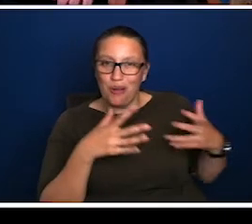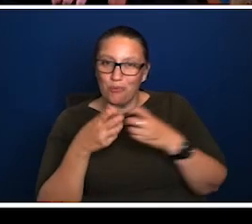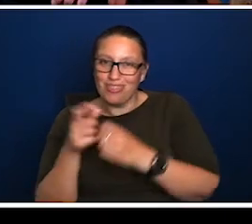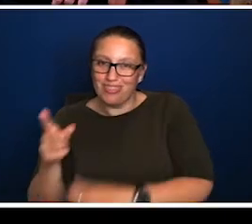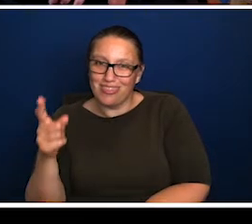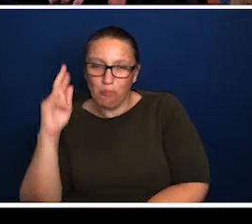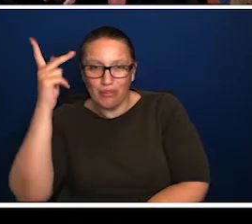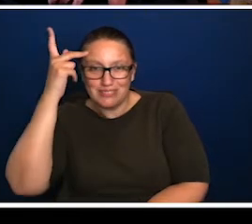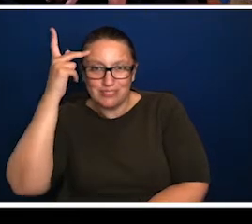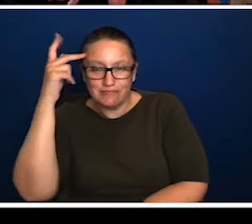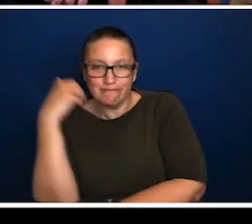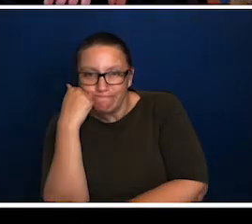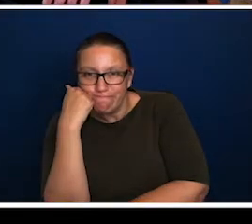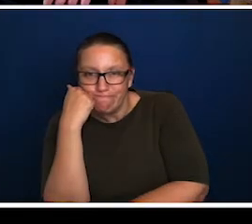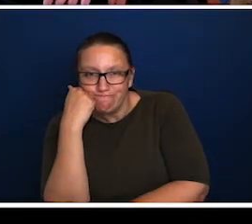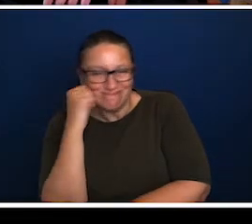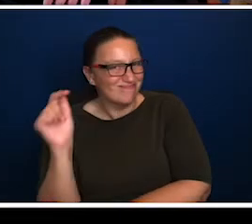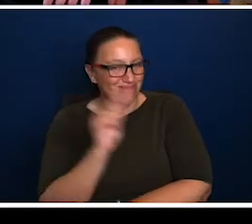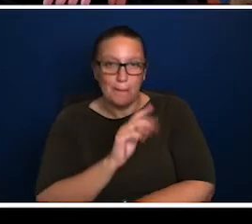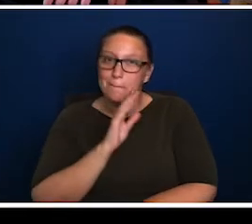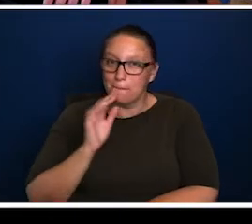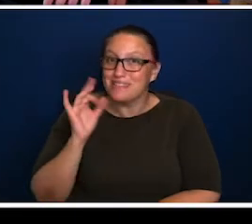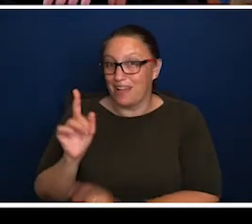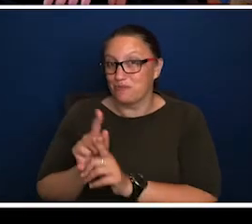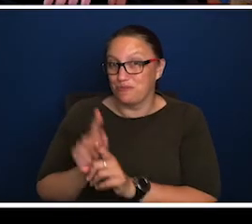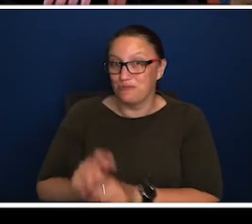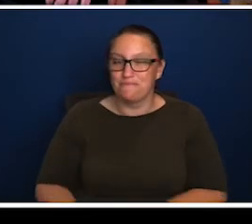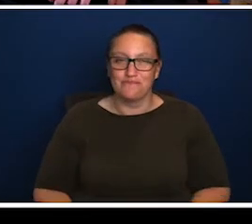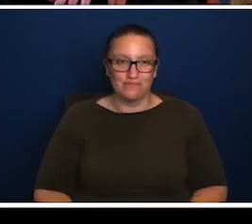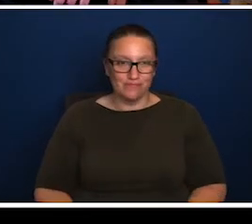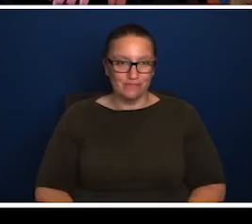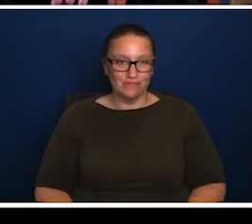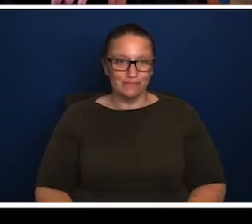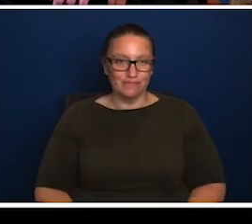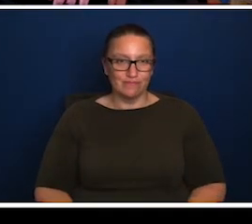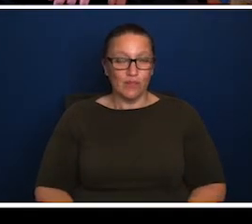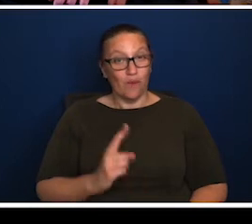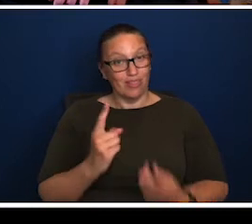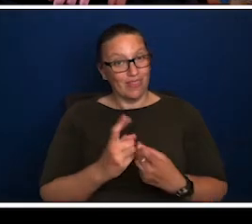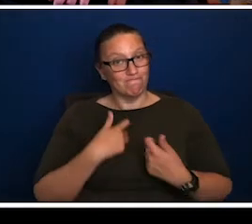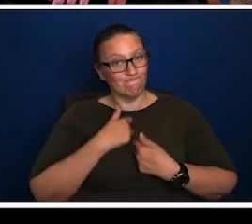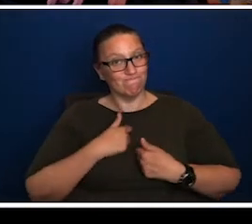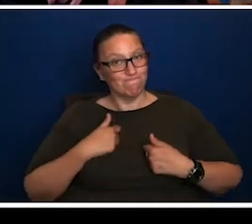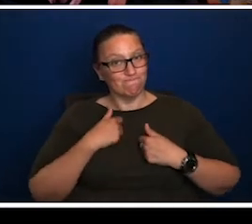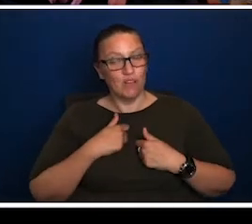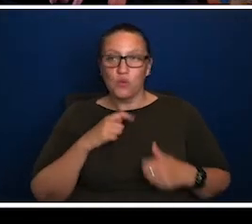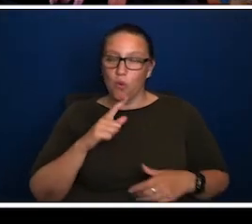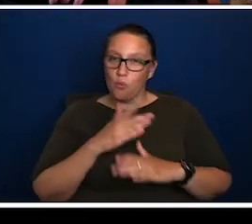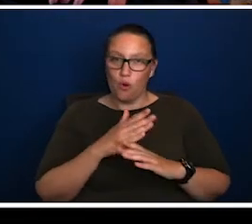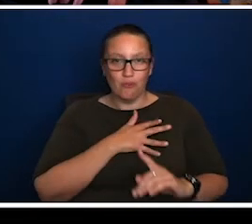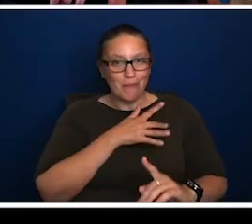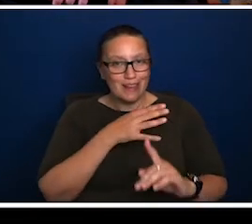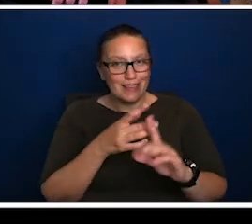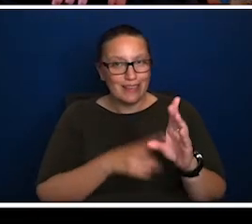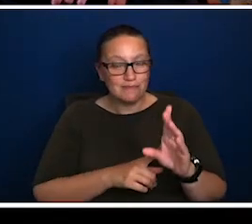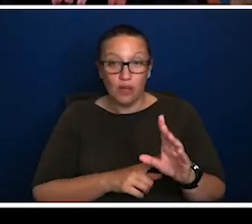One of the things that, um, I've so enjoyed following your work for many years is that you're such a student of history and, um, and you've